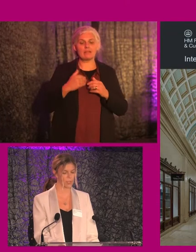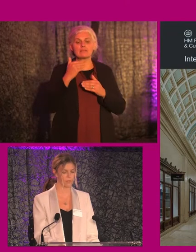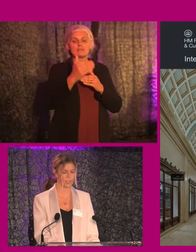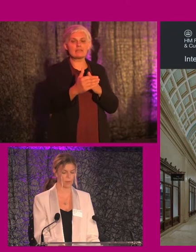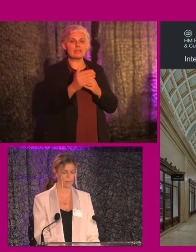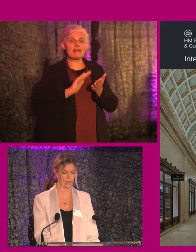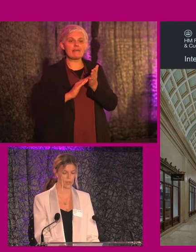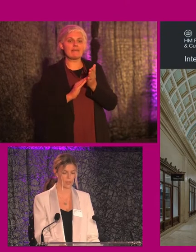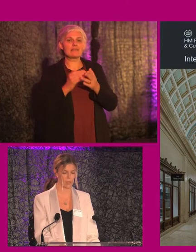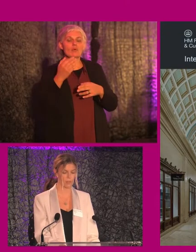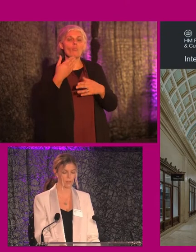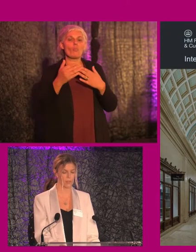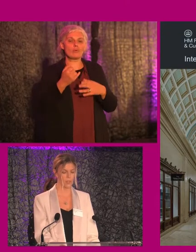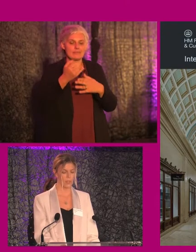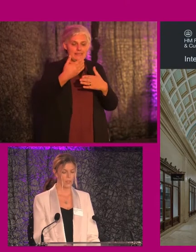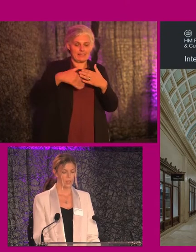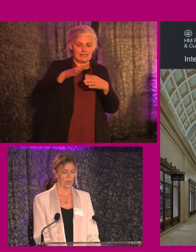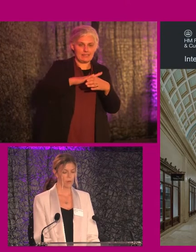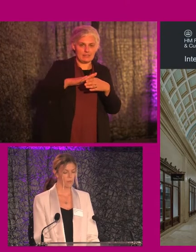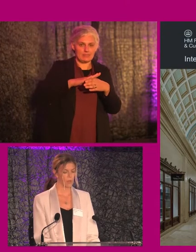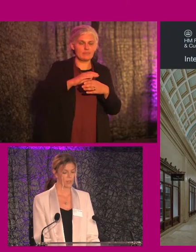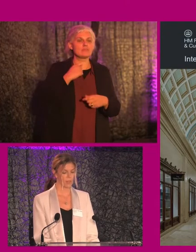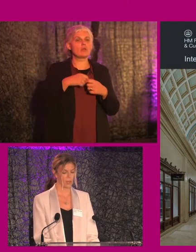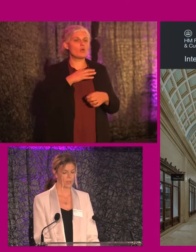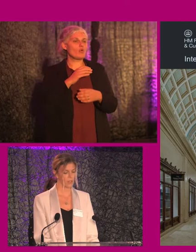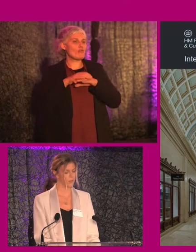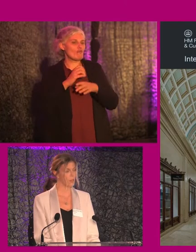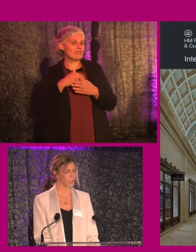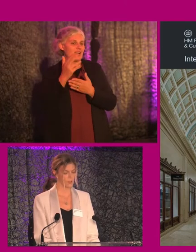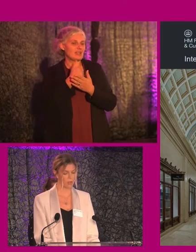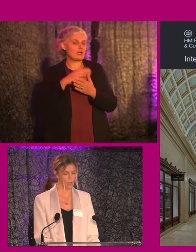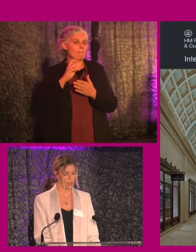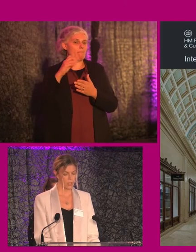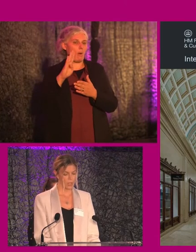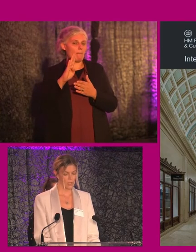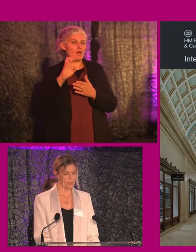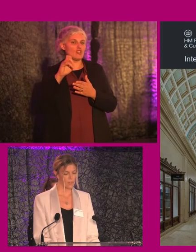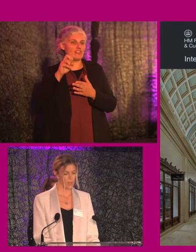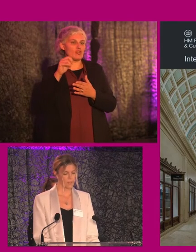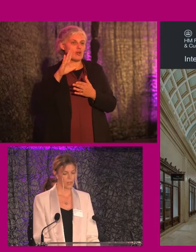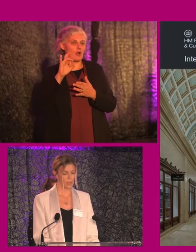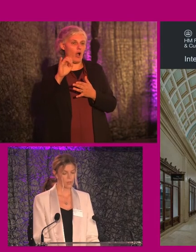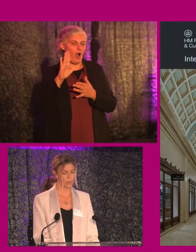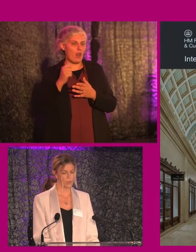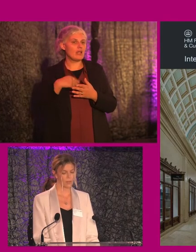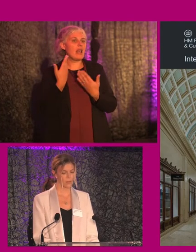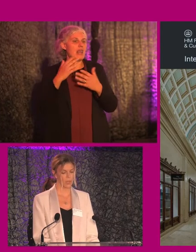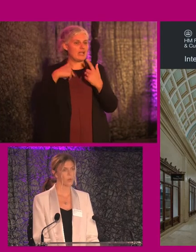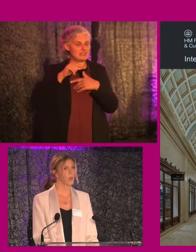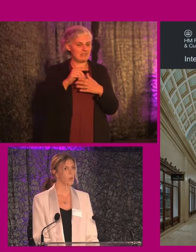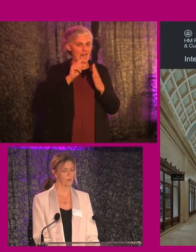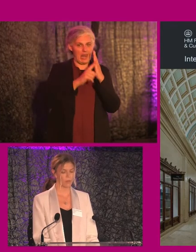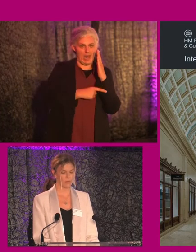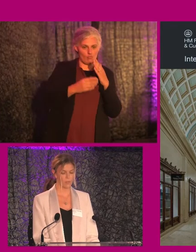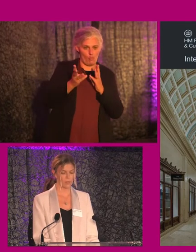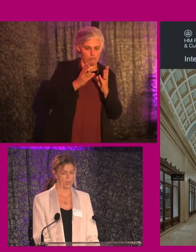refurbish the fit out of the tenant areas. Our good friends and architects of Fort and Chester Hall led the design of the landlord works and